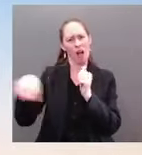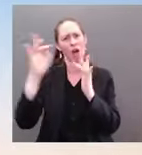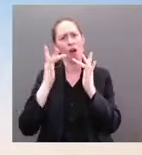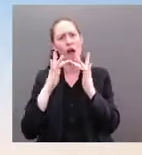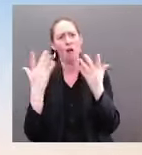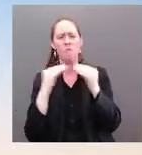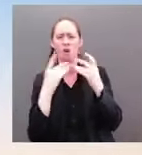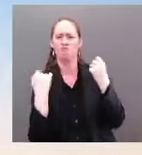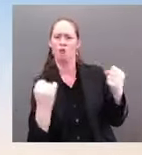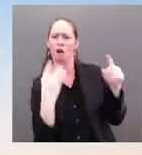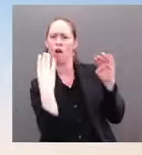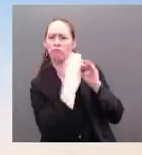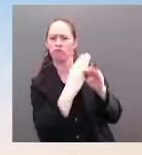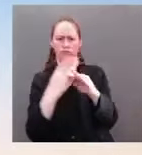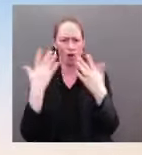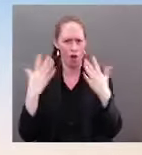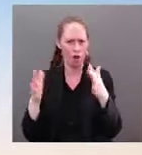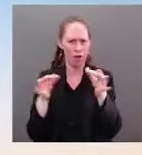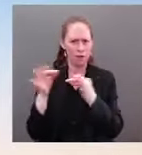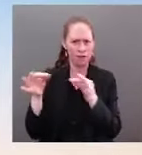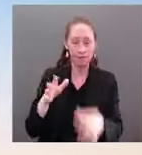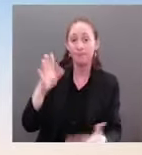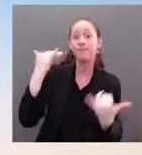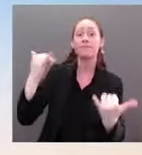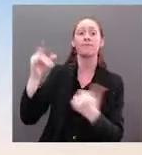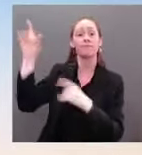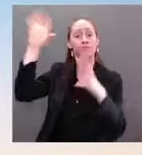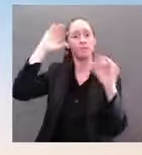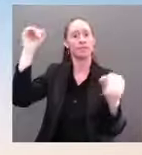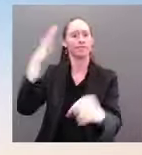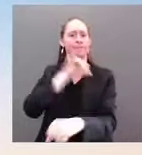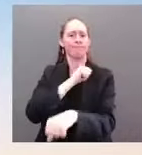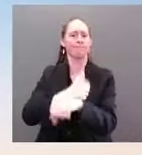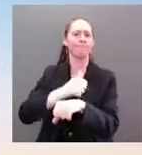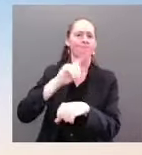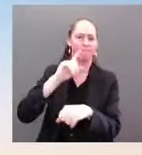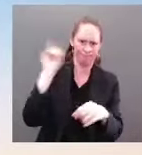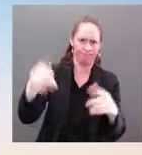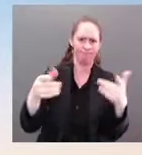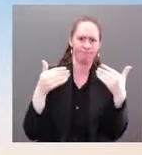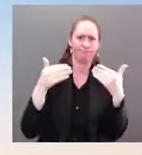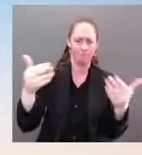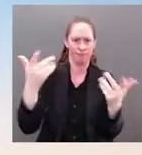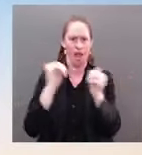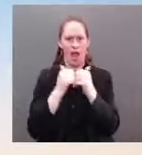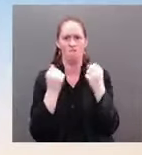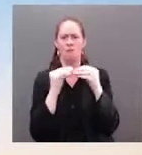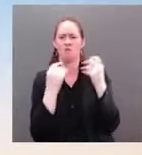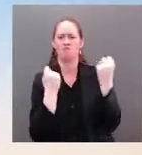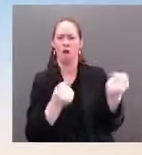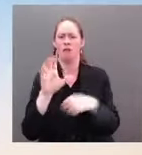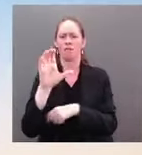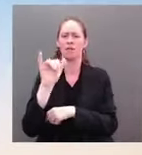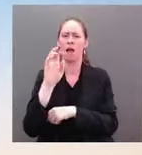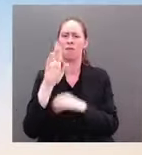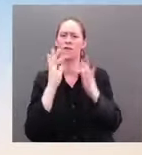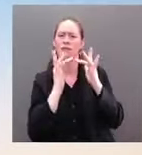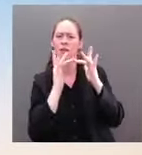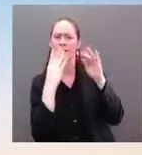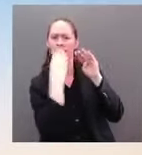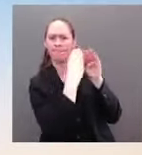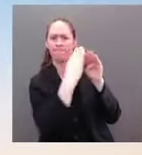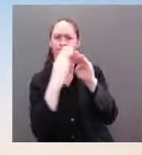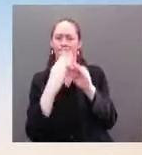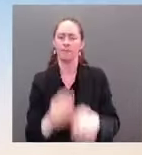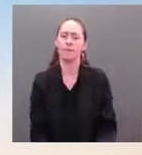mandate new cybersecurity and network defense measures. You've seen us do that where we have the authority to do so, including TSA's